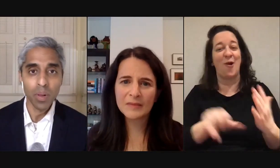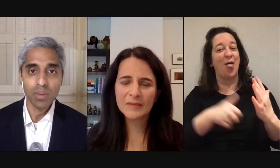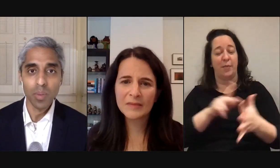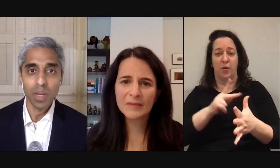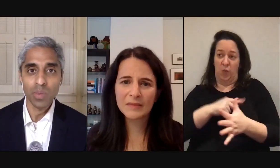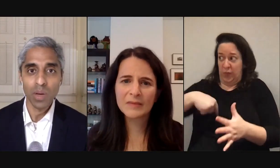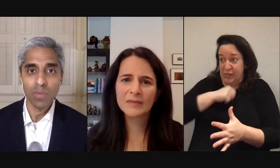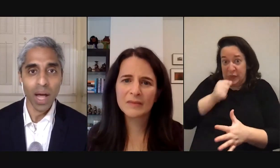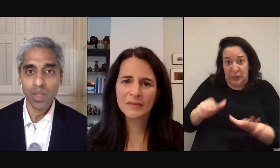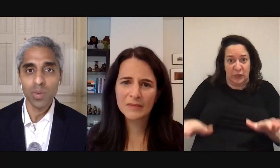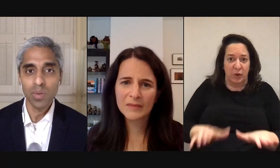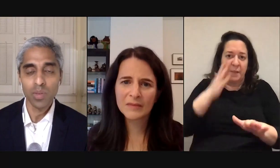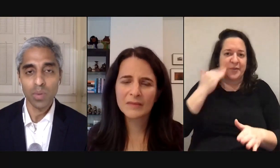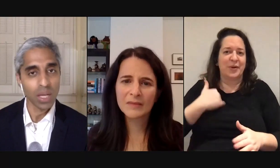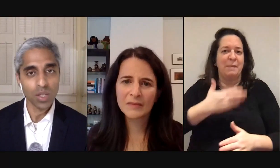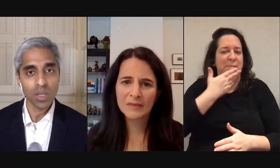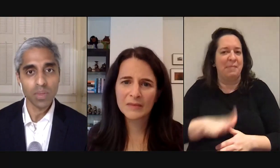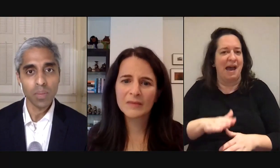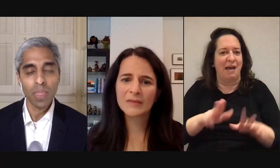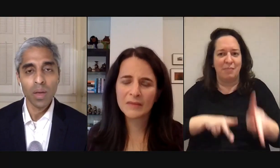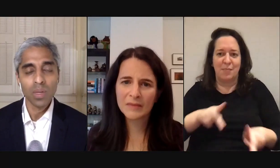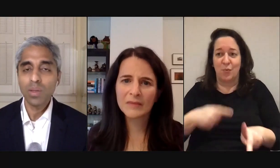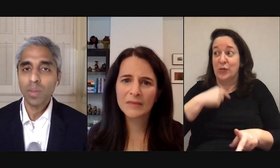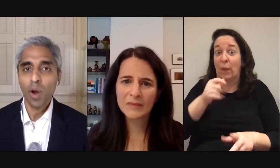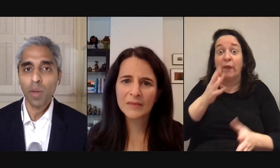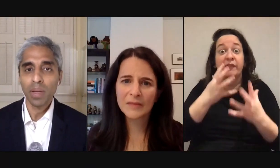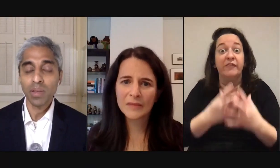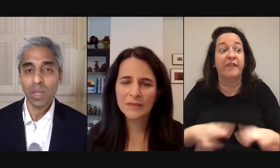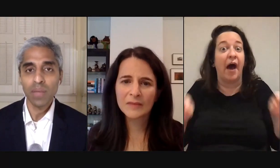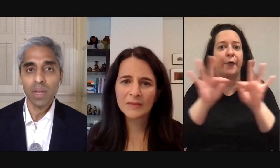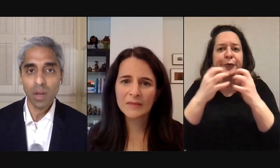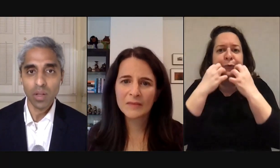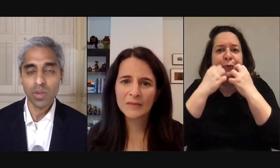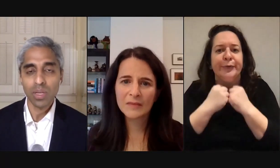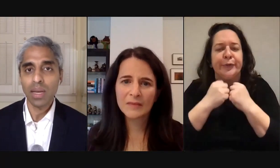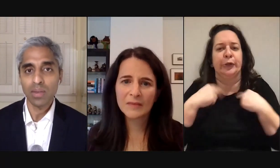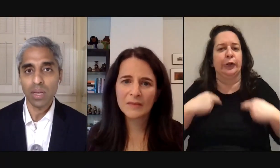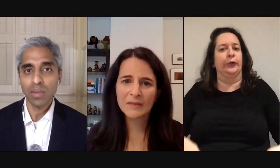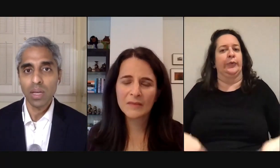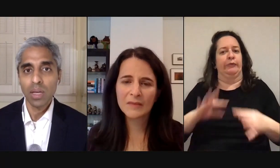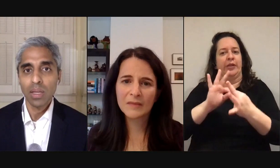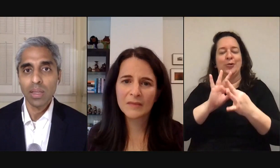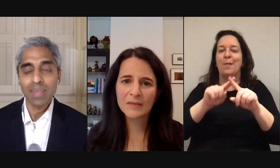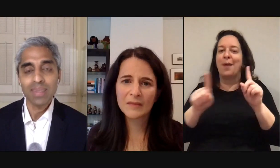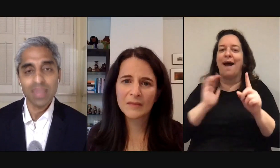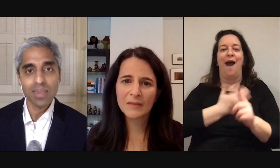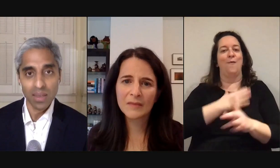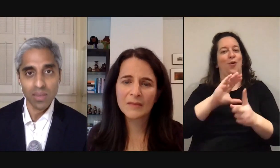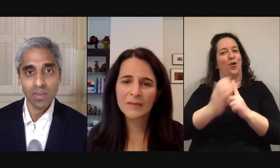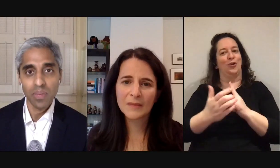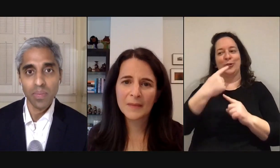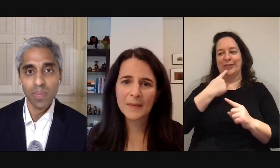bad people or because we don't value human relationships we do this in part because we live in a culture that tells us that